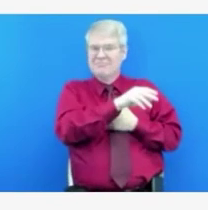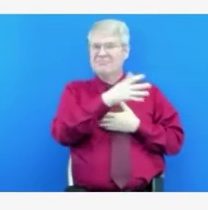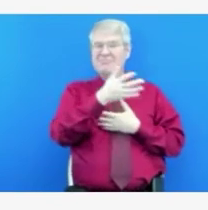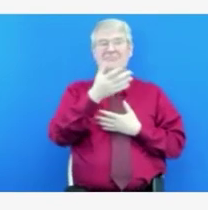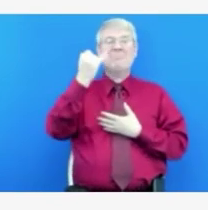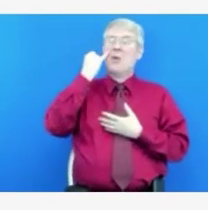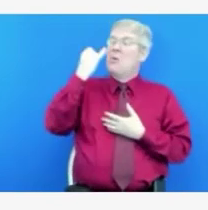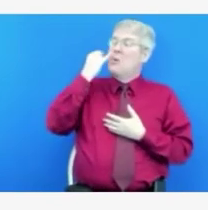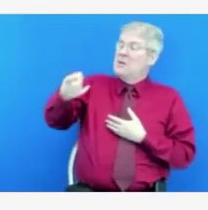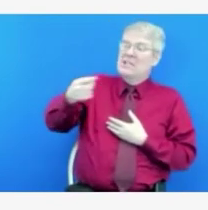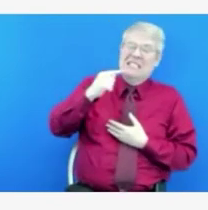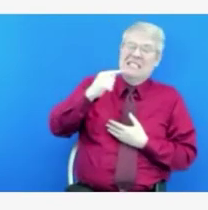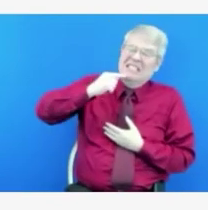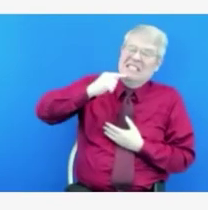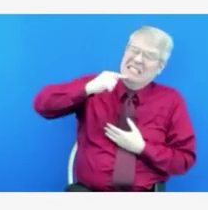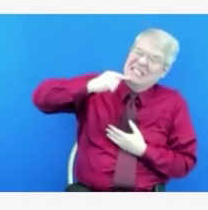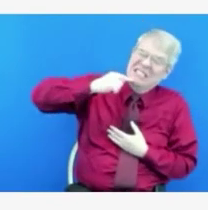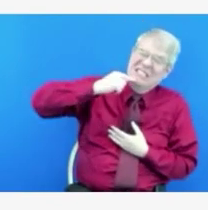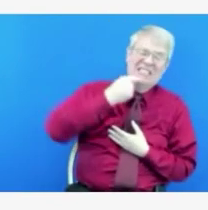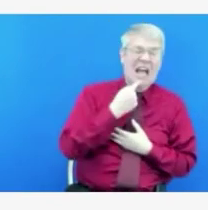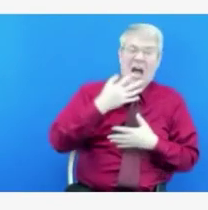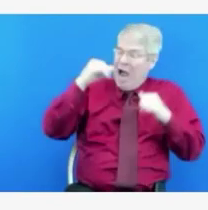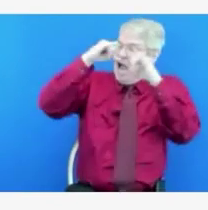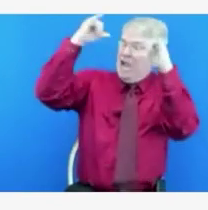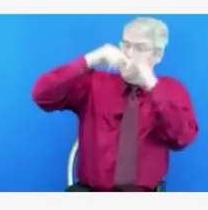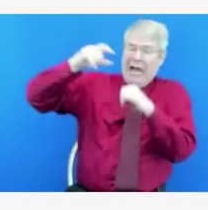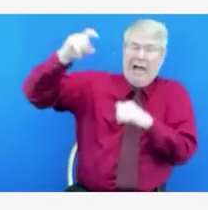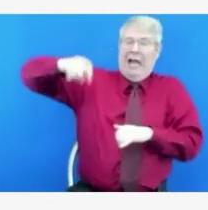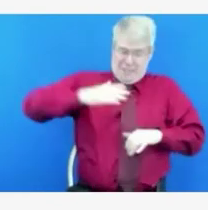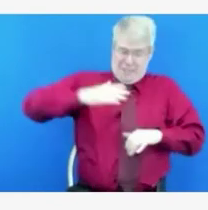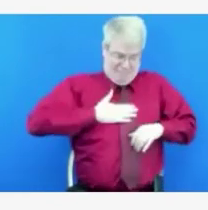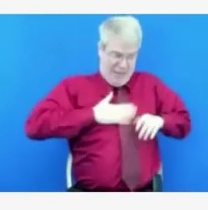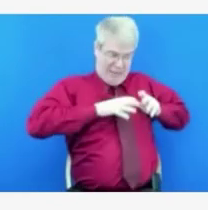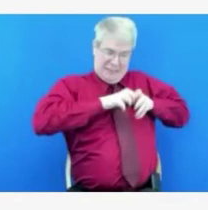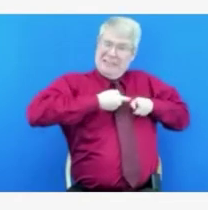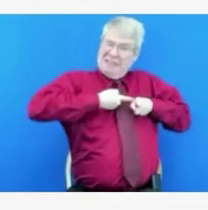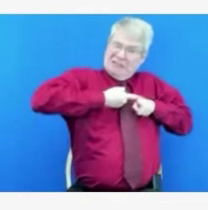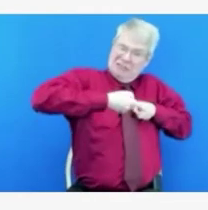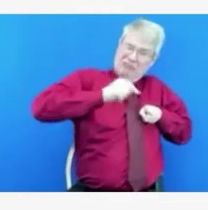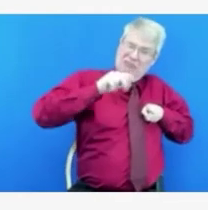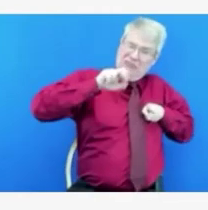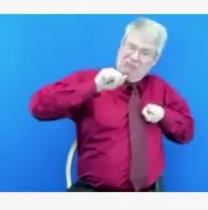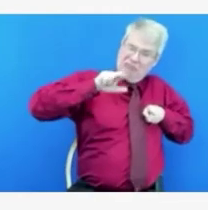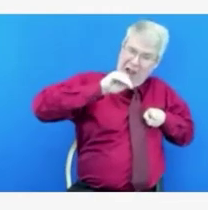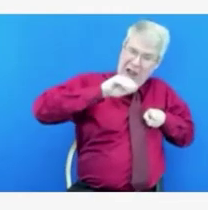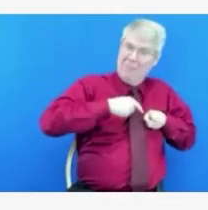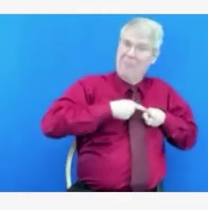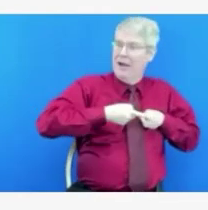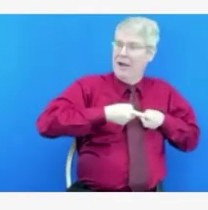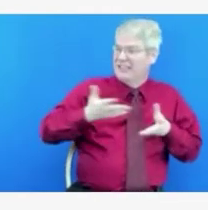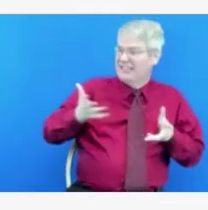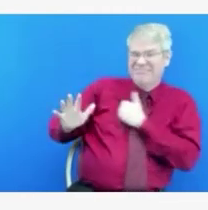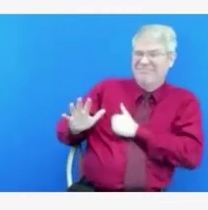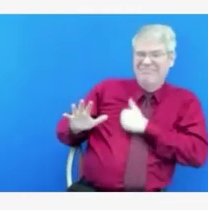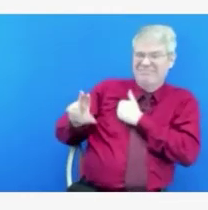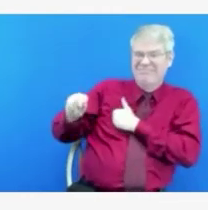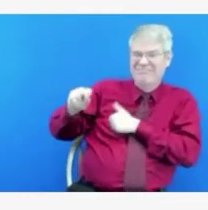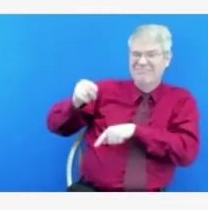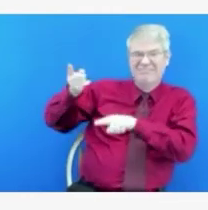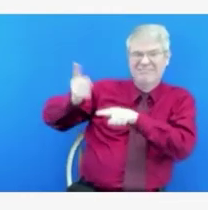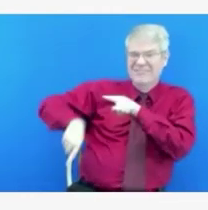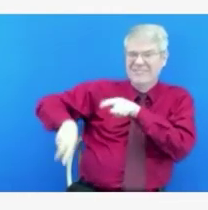within all of our facilities, particularly the two hospitals in Idaho, located in Nampa and Boise, using